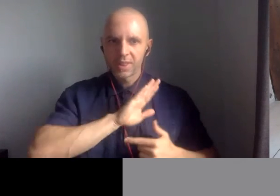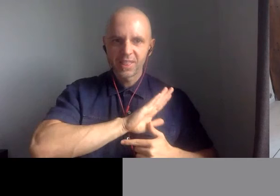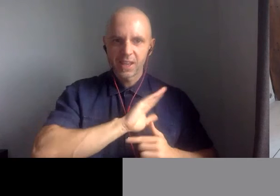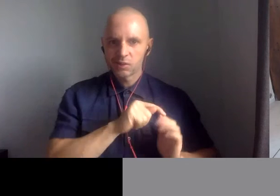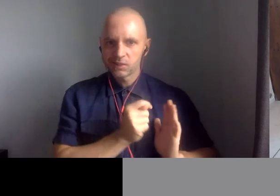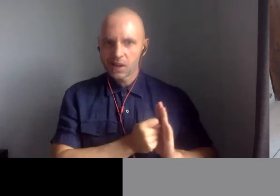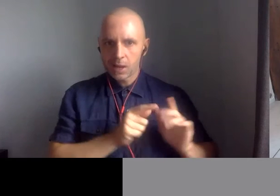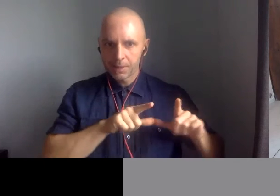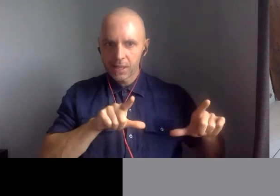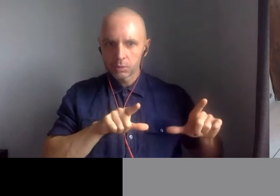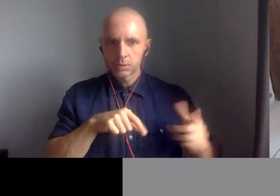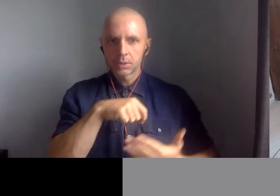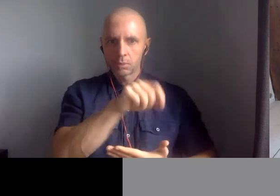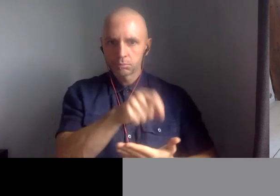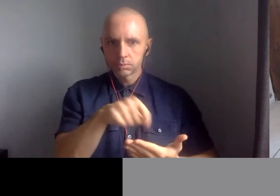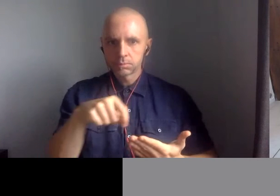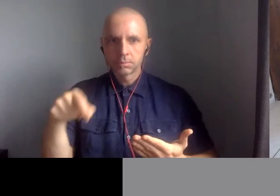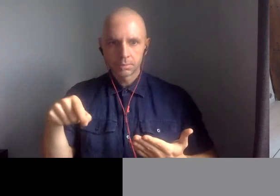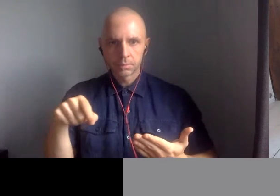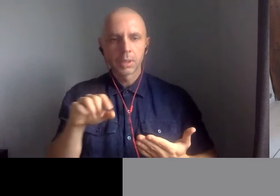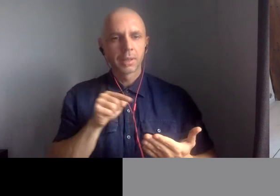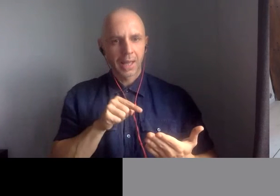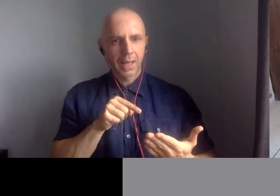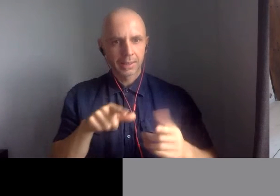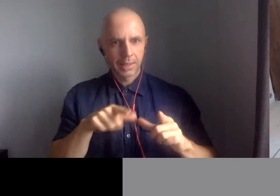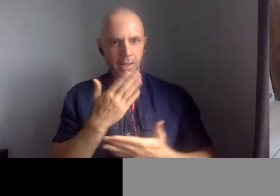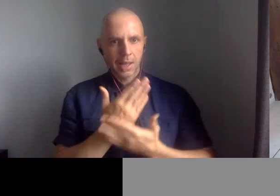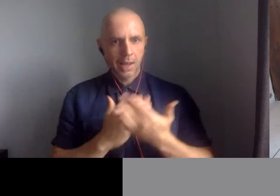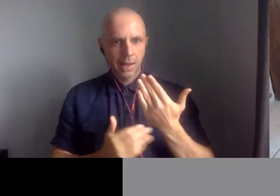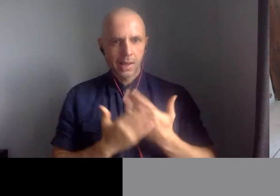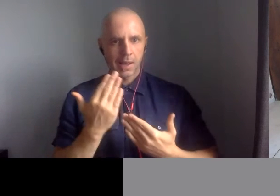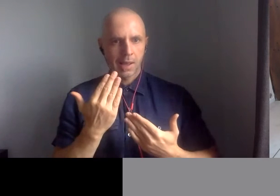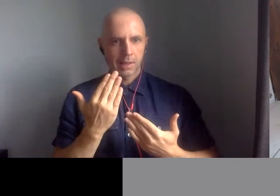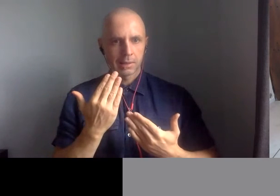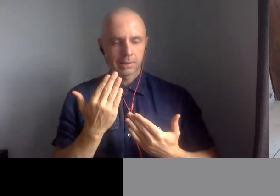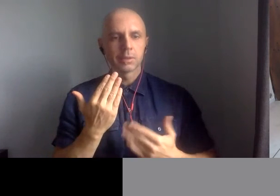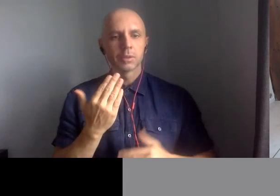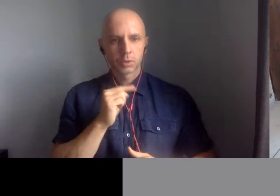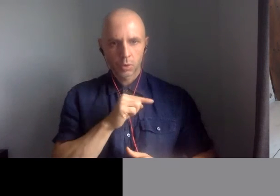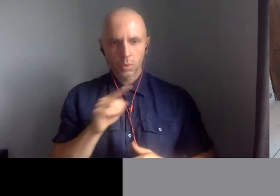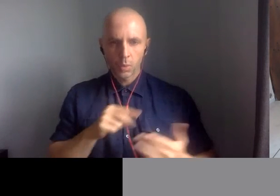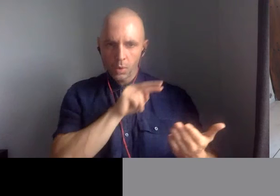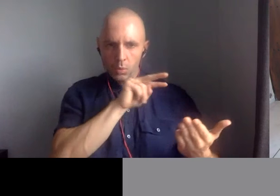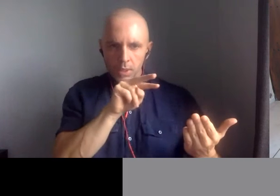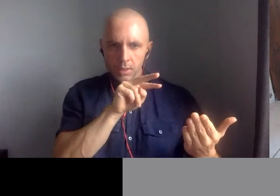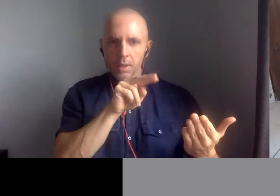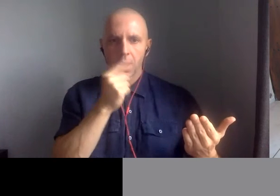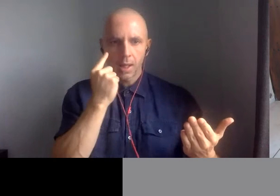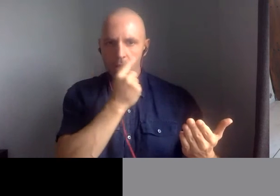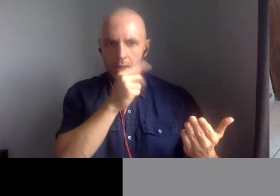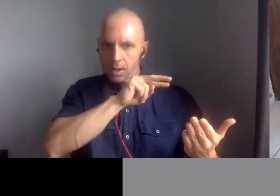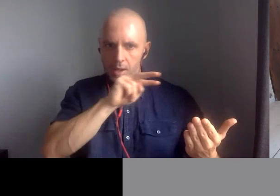cursive writing in the same way that as the students progress, they will become familiar with Latin